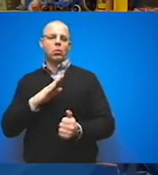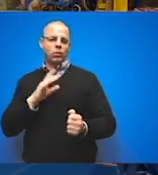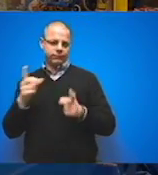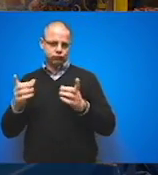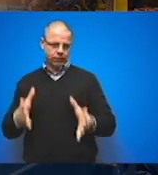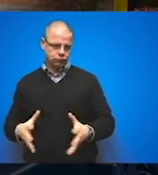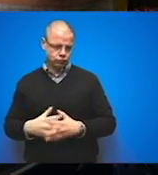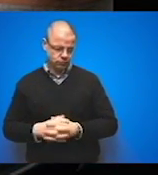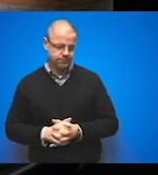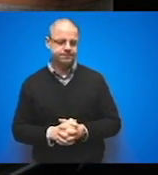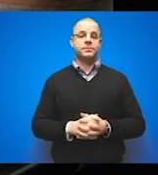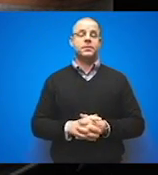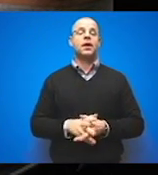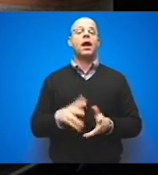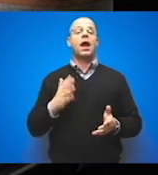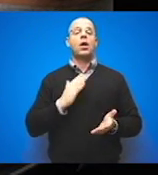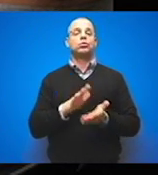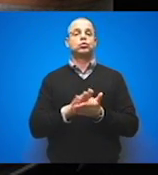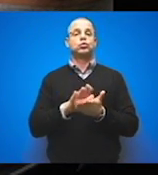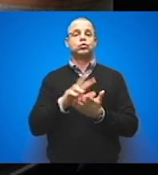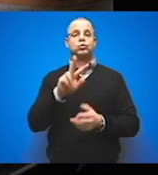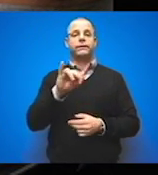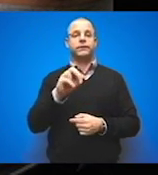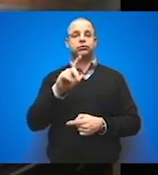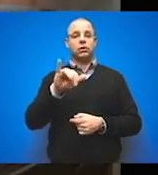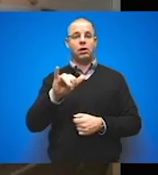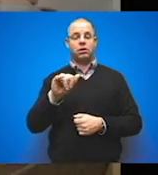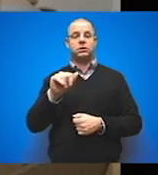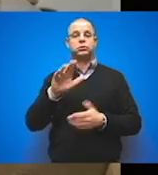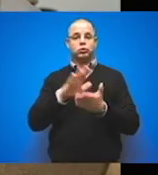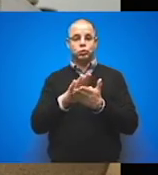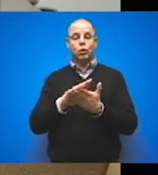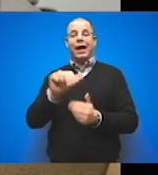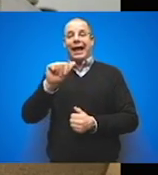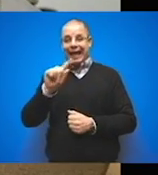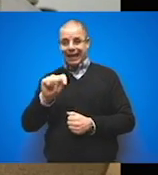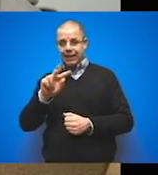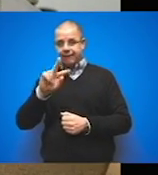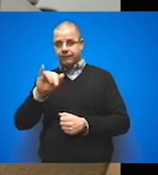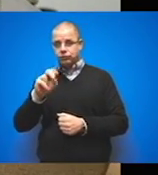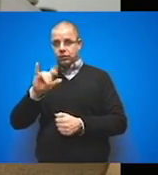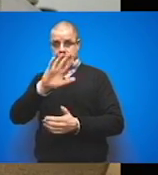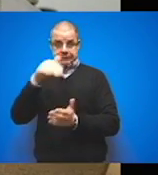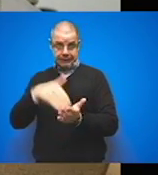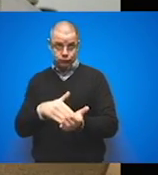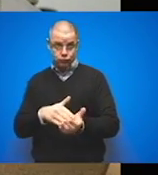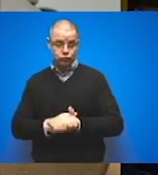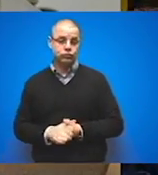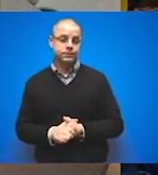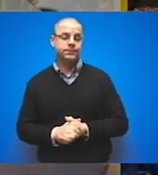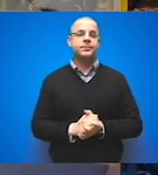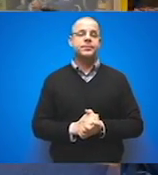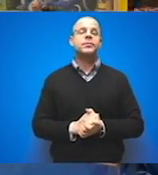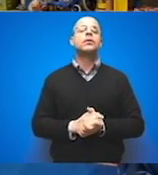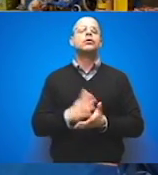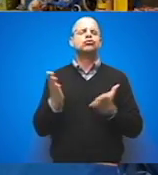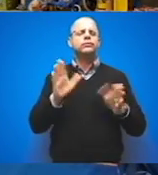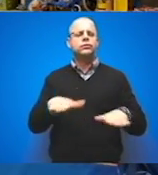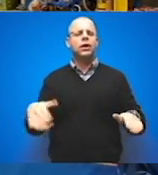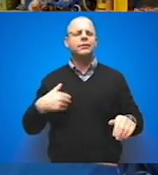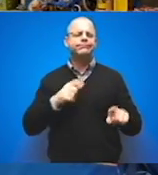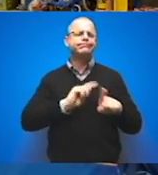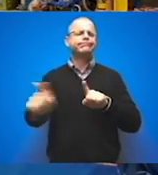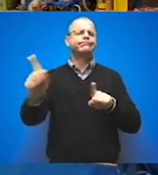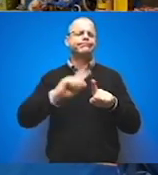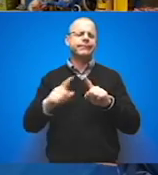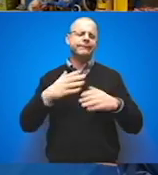Henry Viscardi School at the Viscardi Center serves children with a variety of physical and medical conditions, including severe physical disabilities. Our